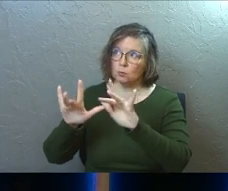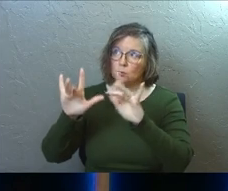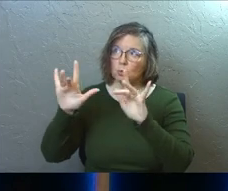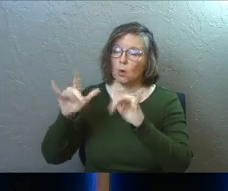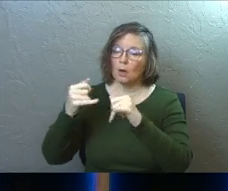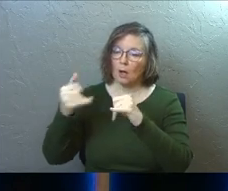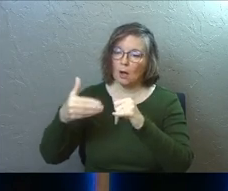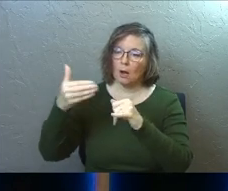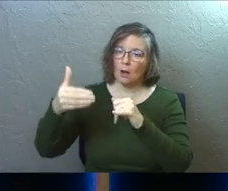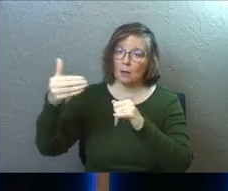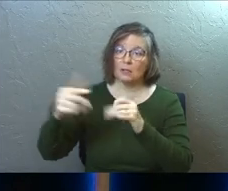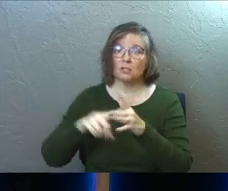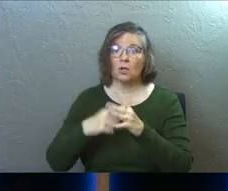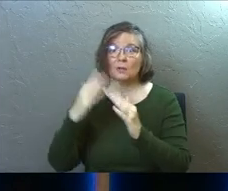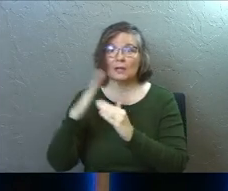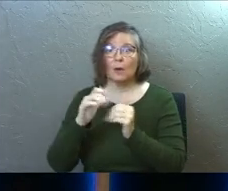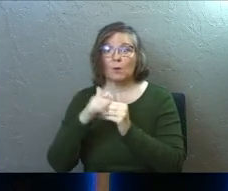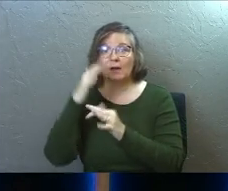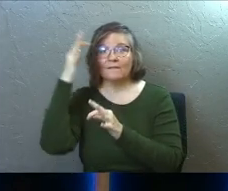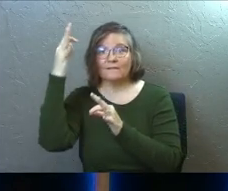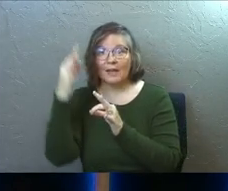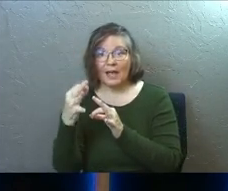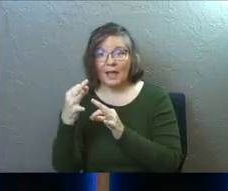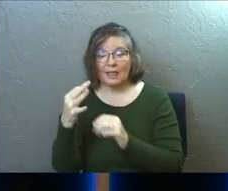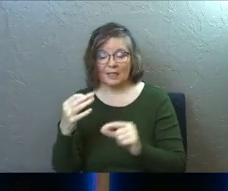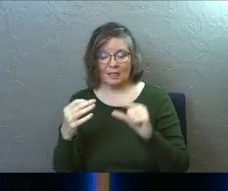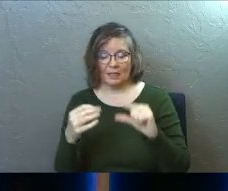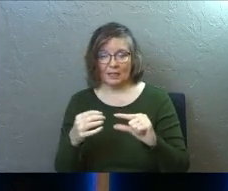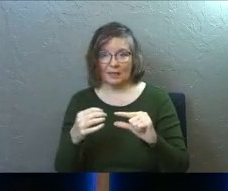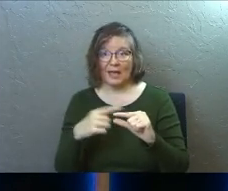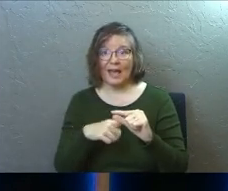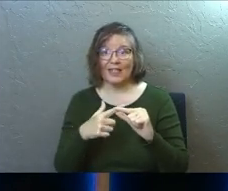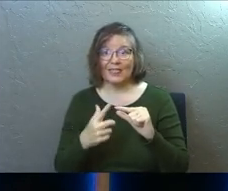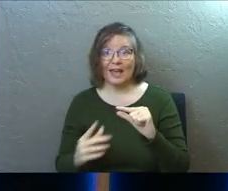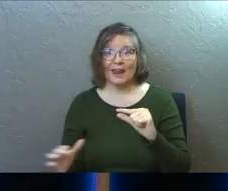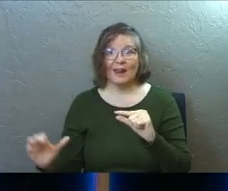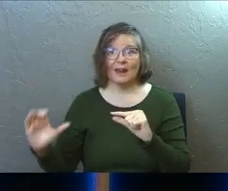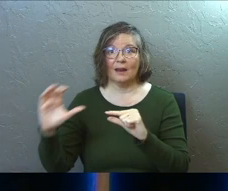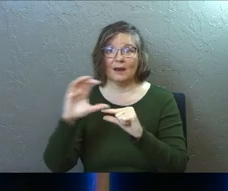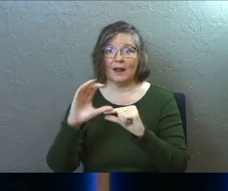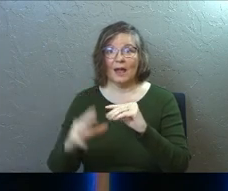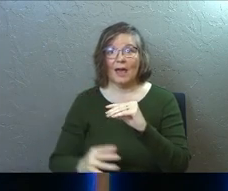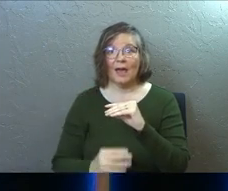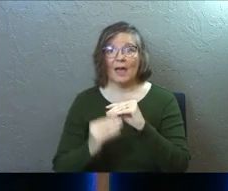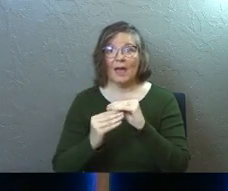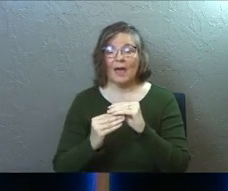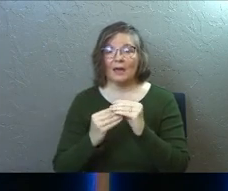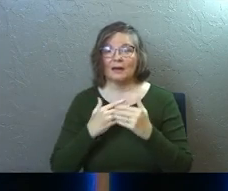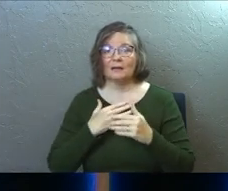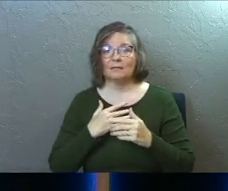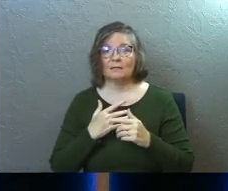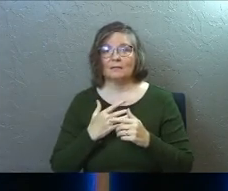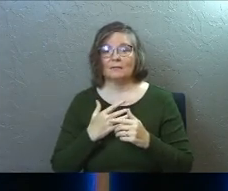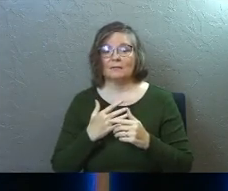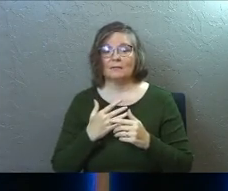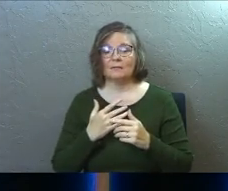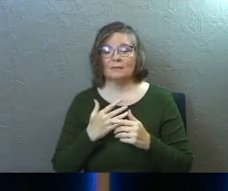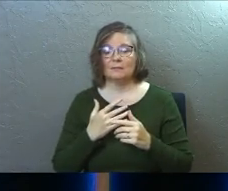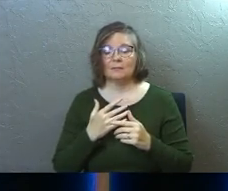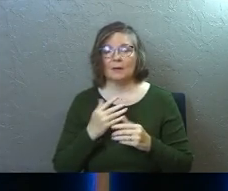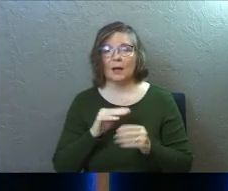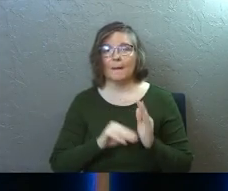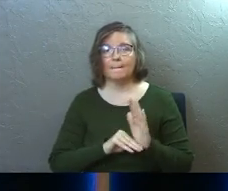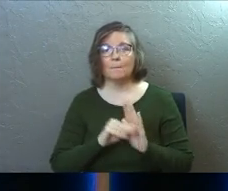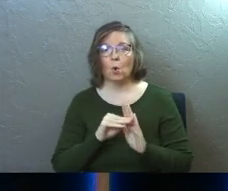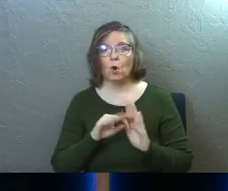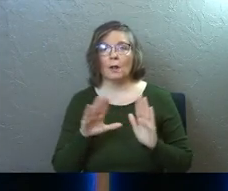And he's going to start at the top with faith. And then he says, add or supplement to your faith, a generous provision of